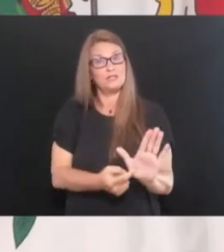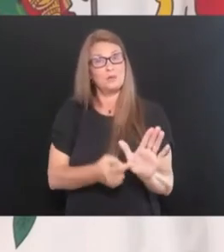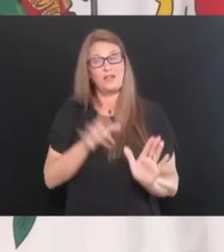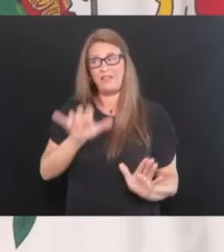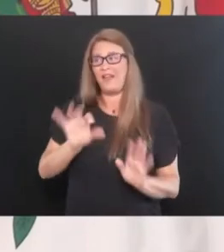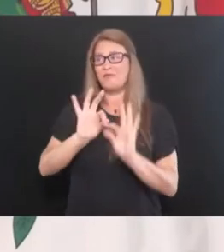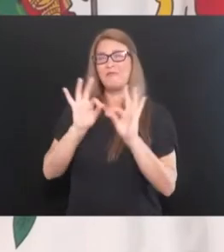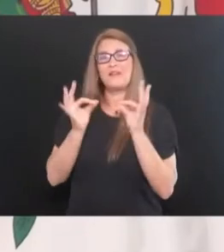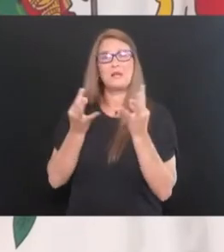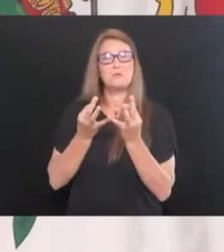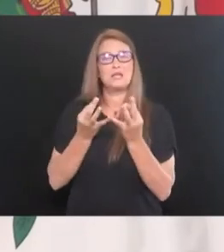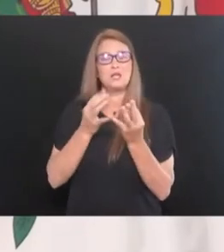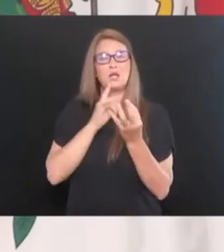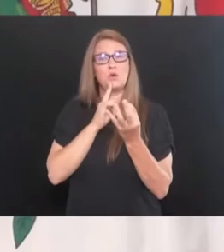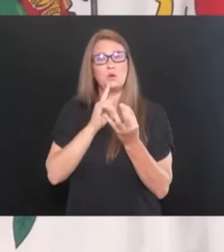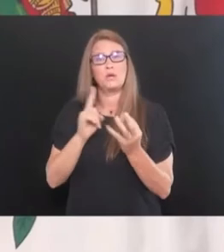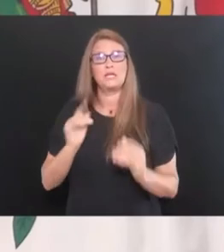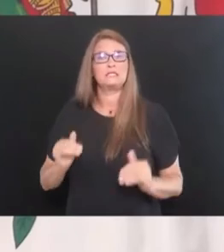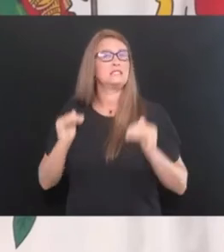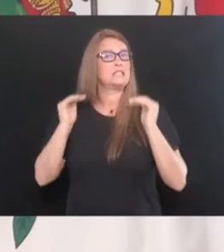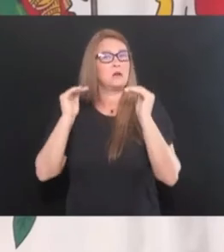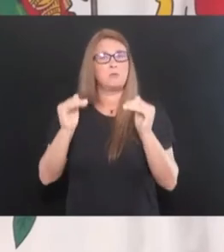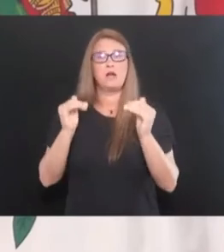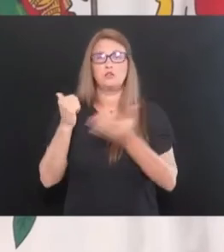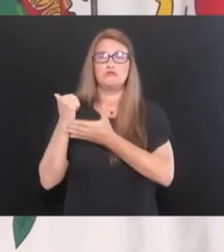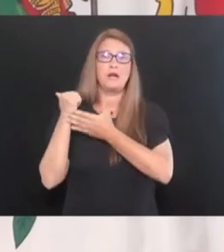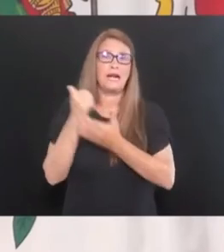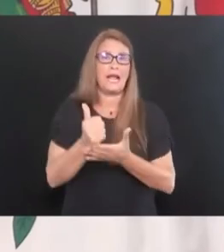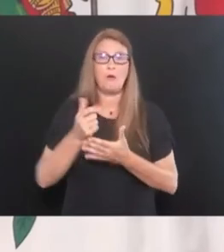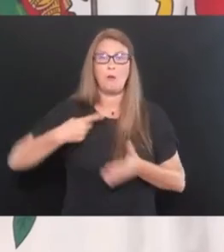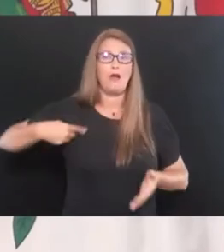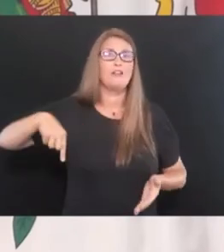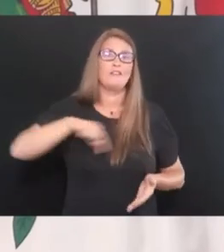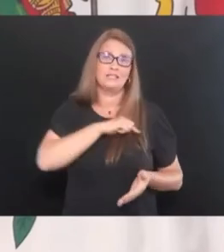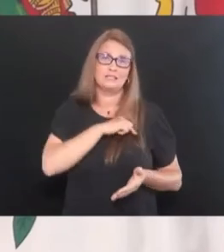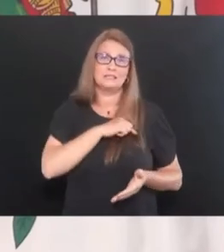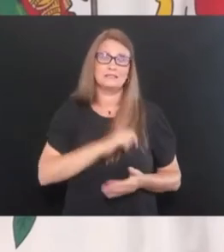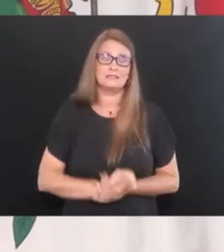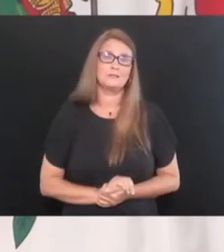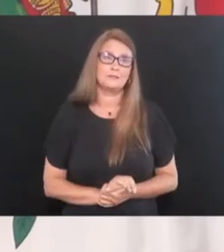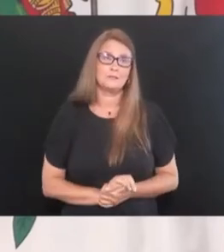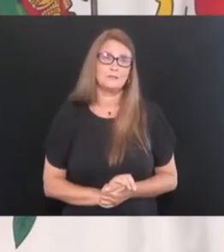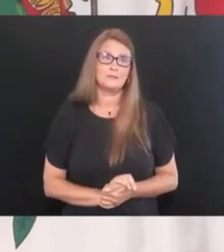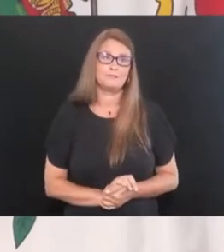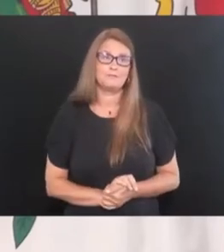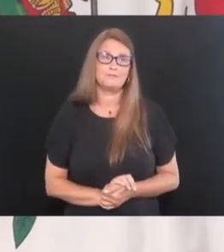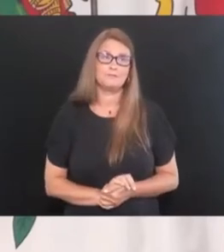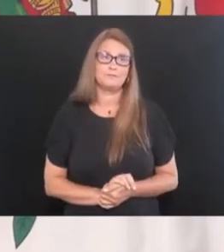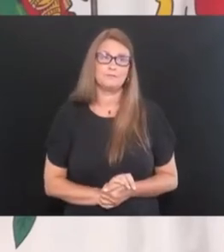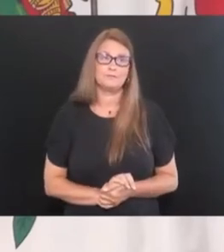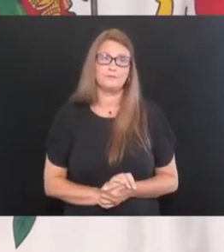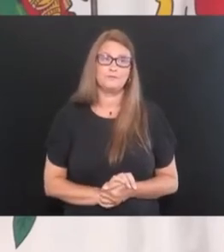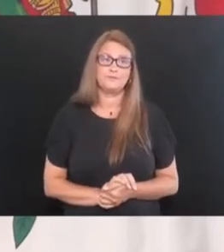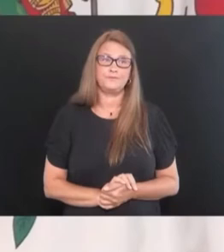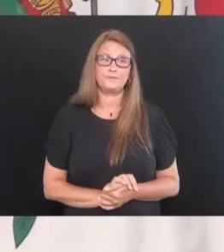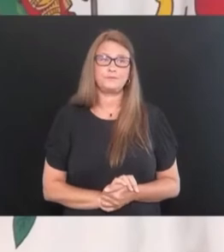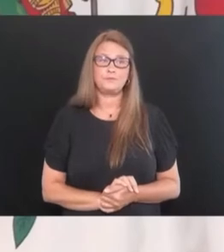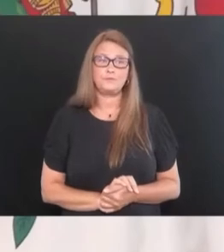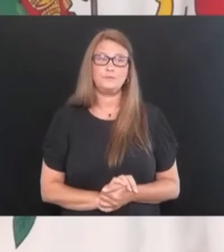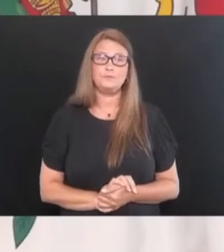absolutely stepped up to try to help all of us. And, uh, and with all that,